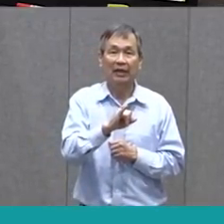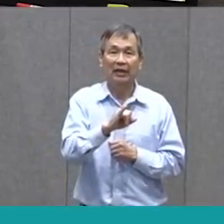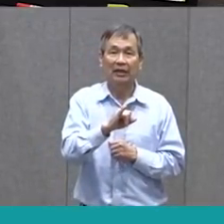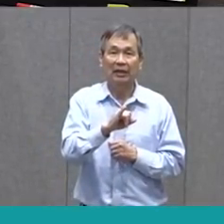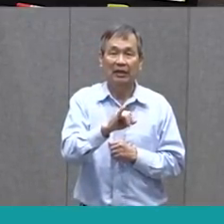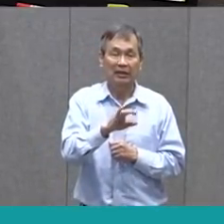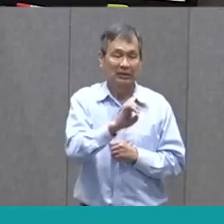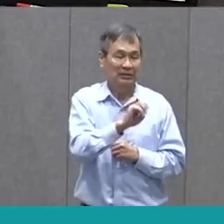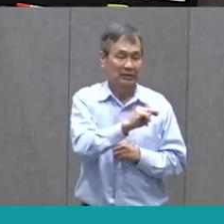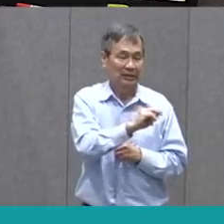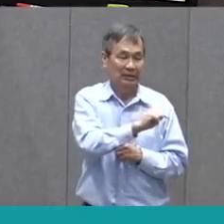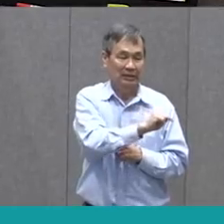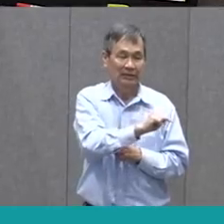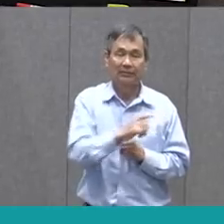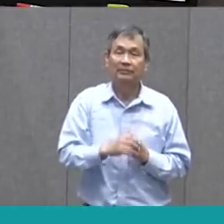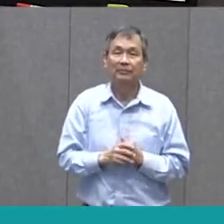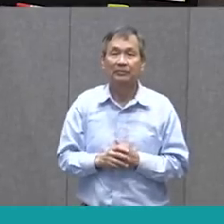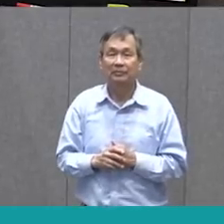scent.